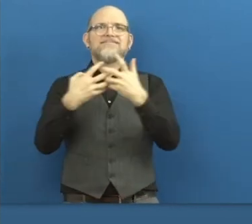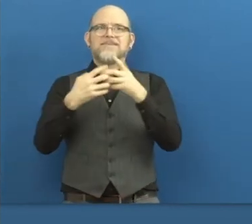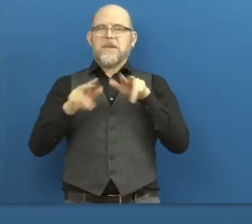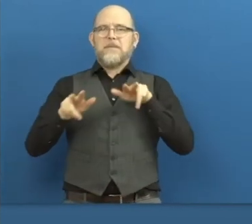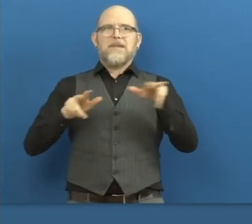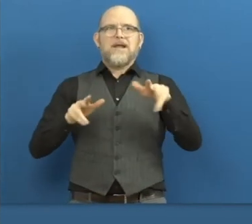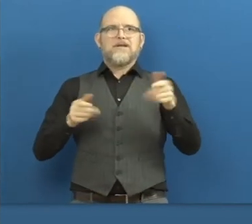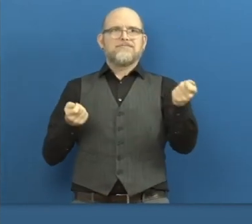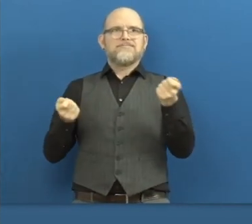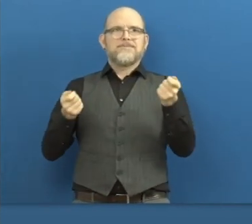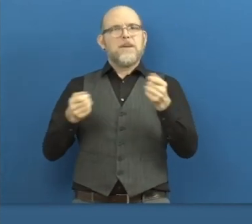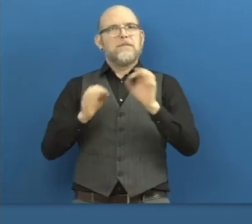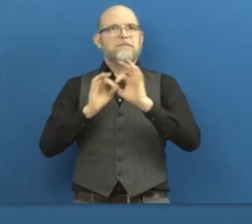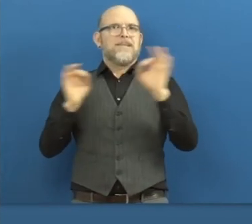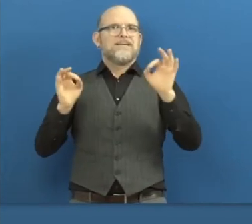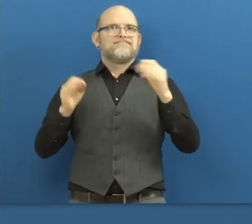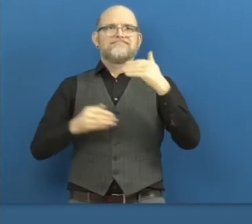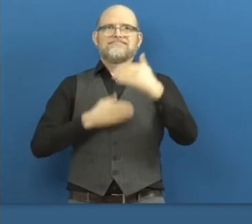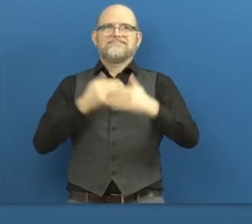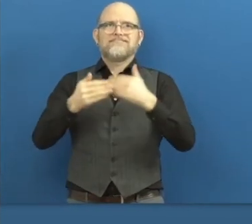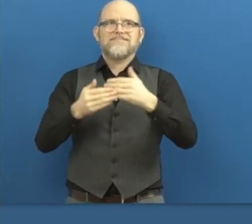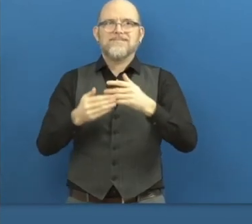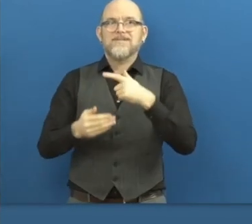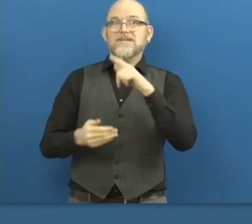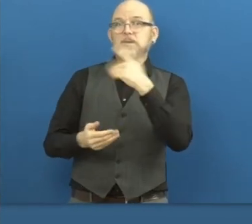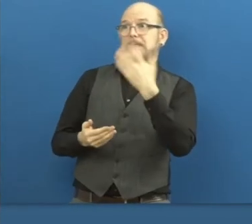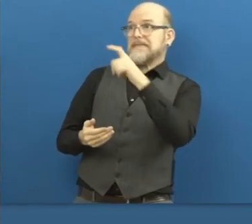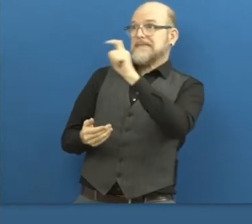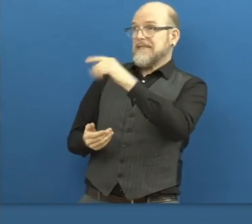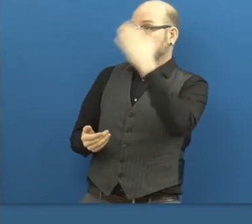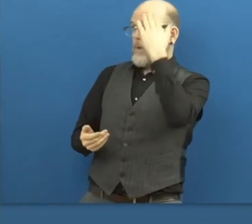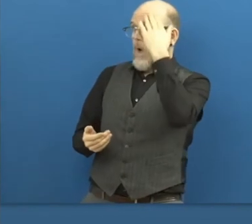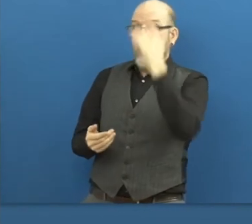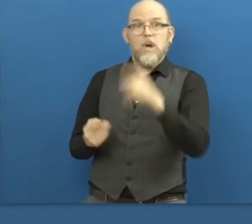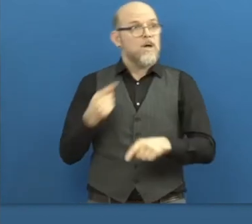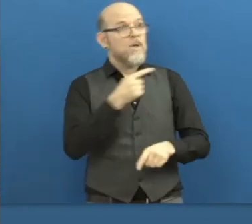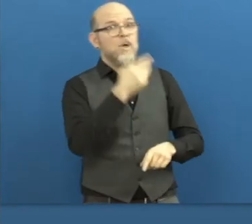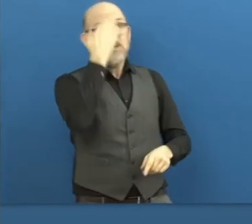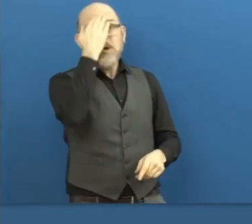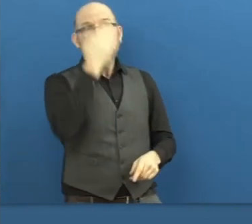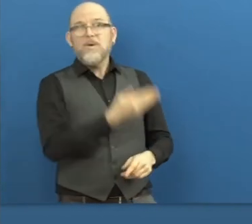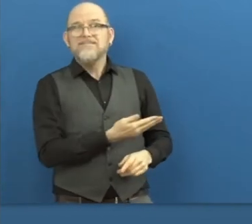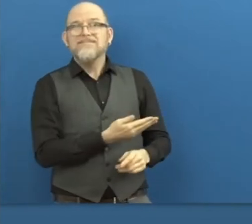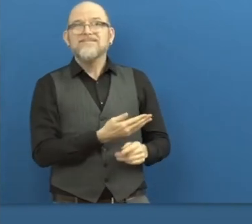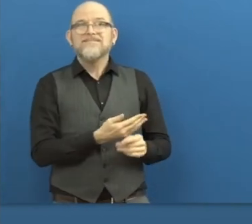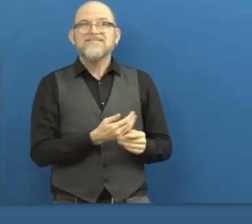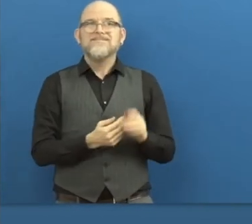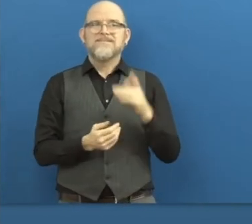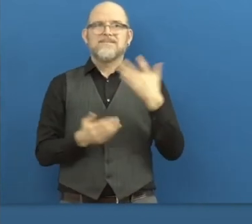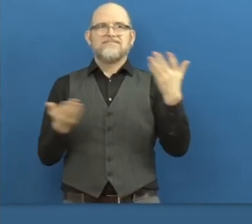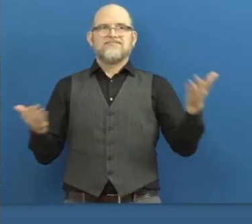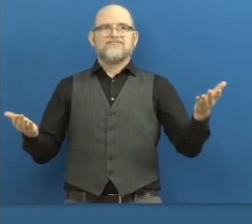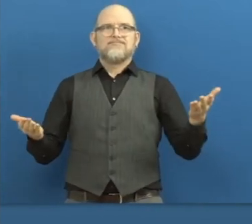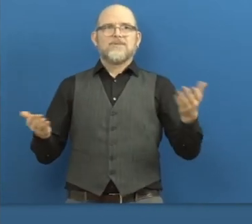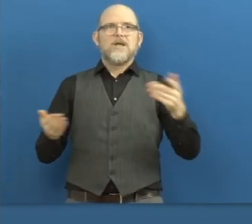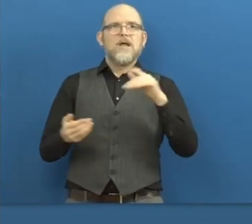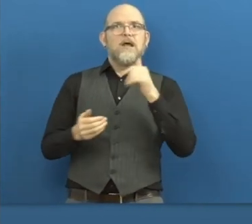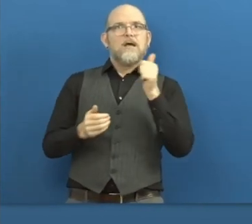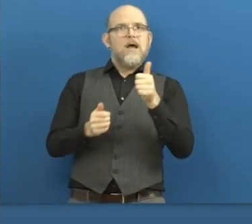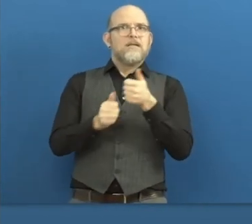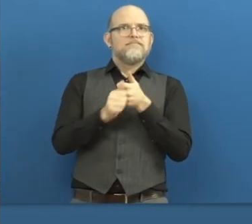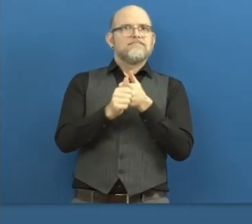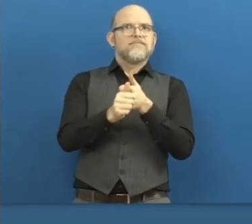And one consequence of running these job boards for people with disabilities is that it creates openness